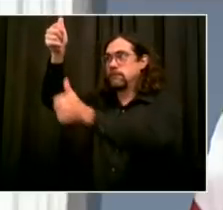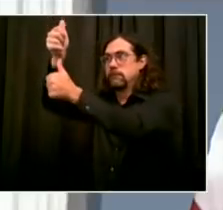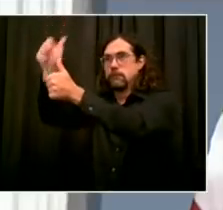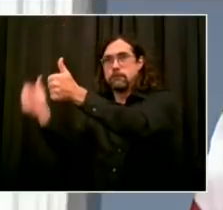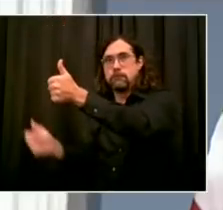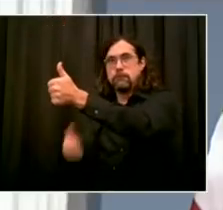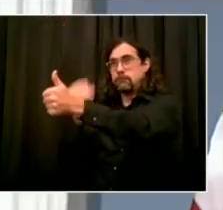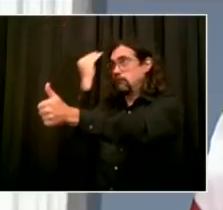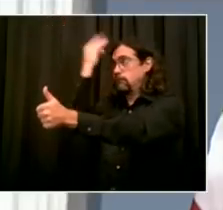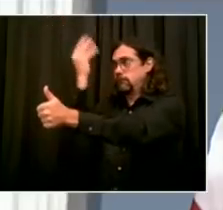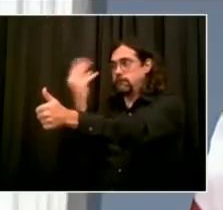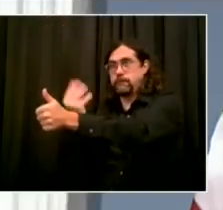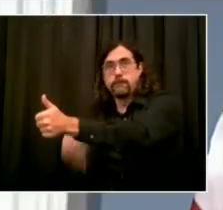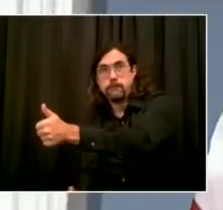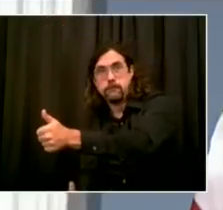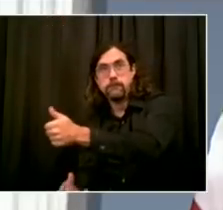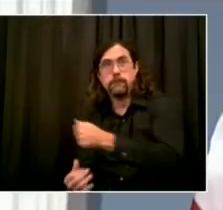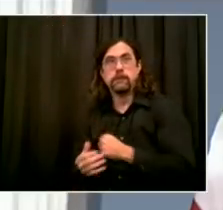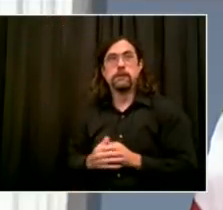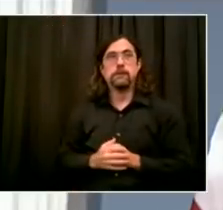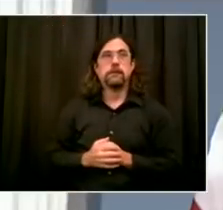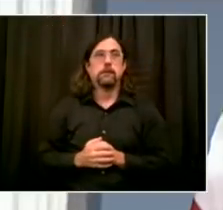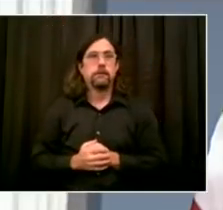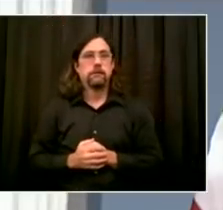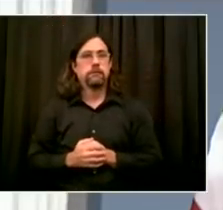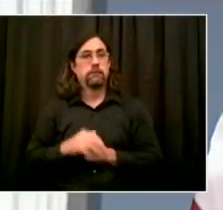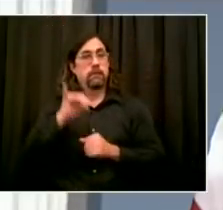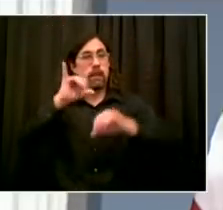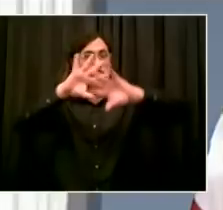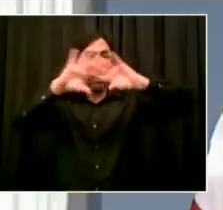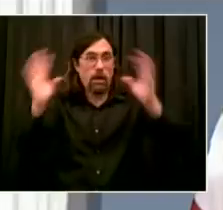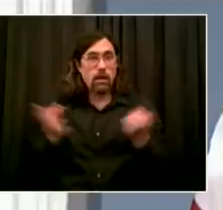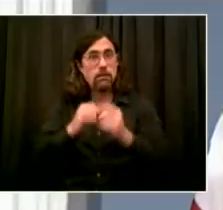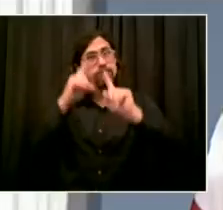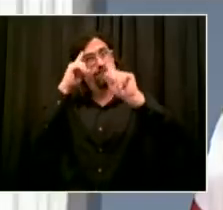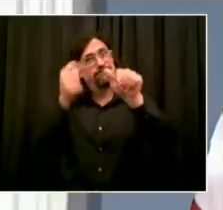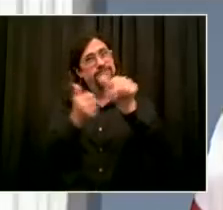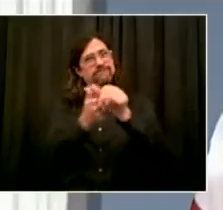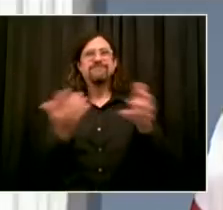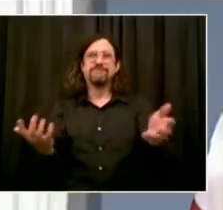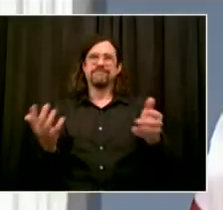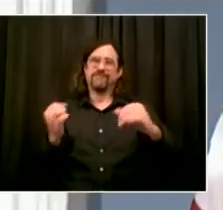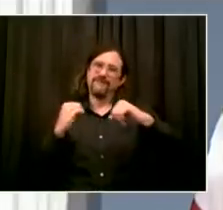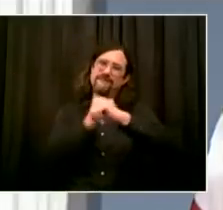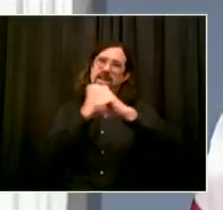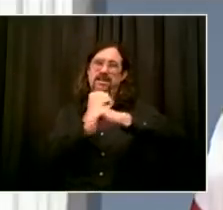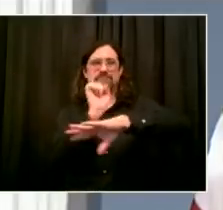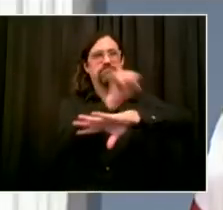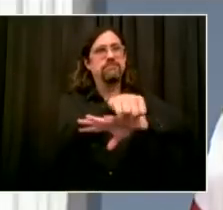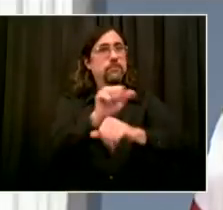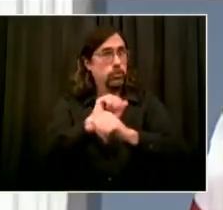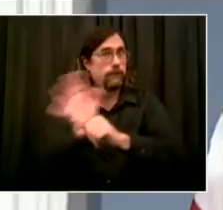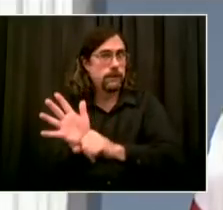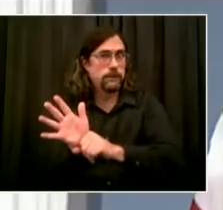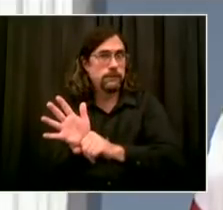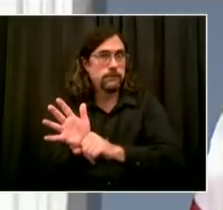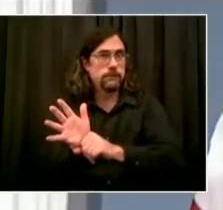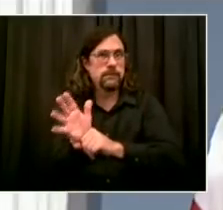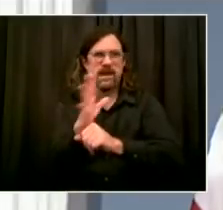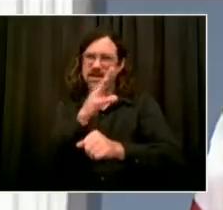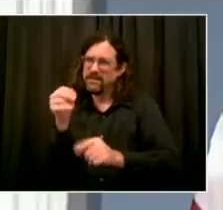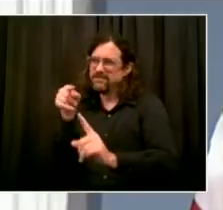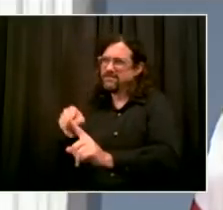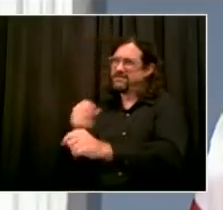tracing. We're now applying it to New York City schools. Together, we'll keep our kids and staff safe throughout the year